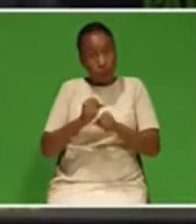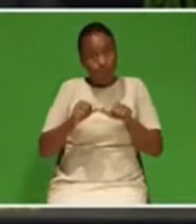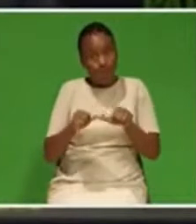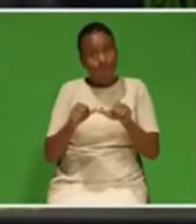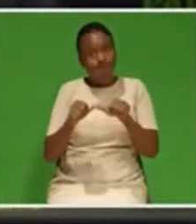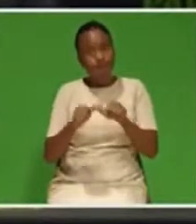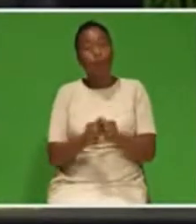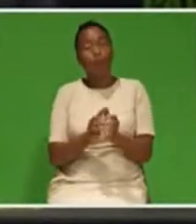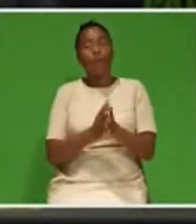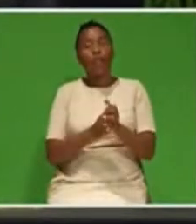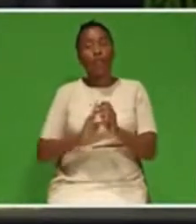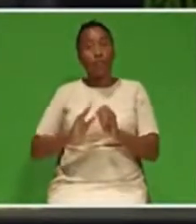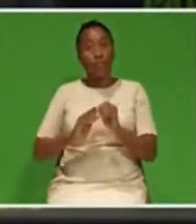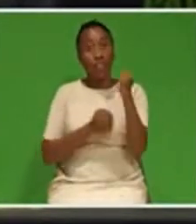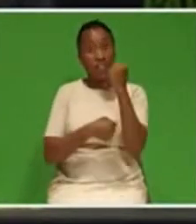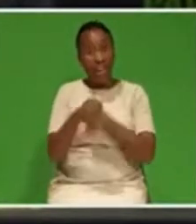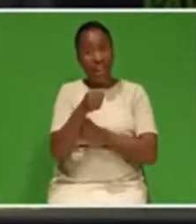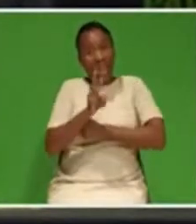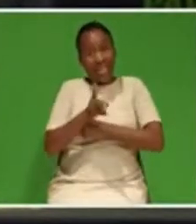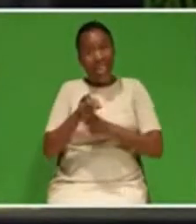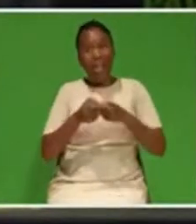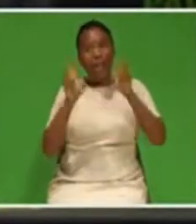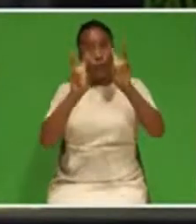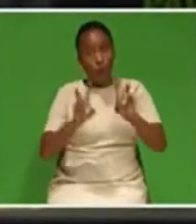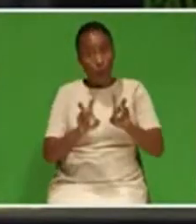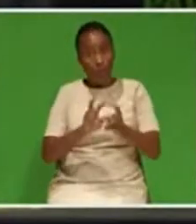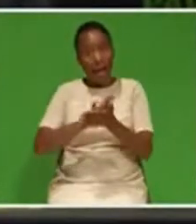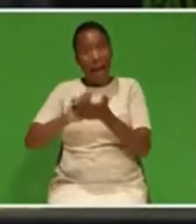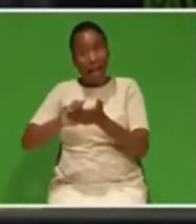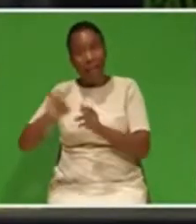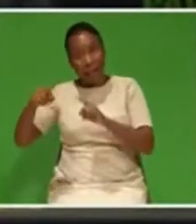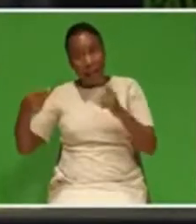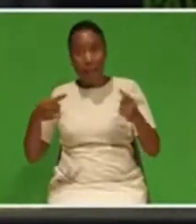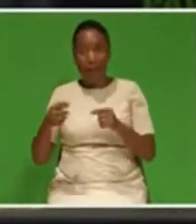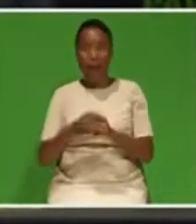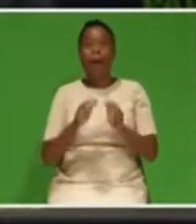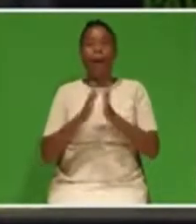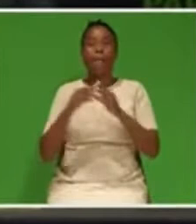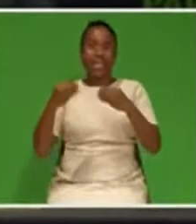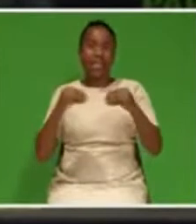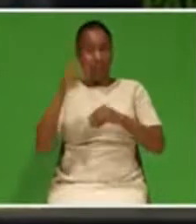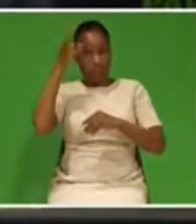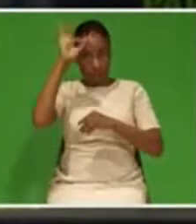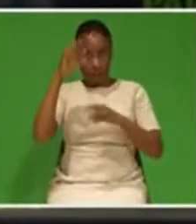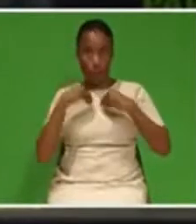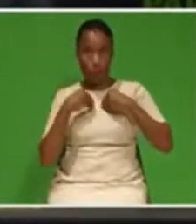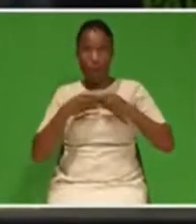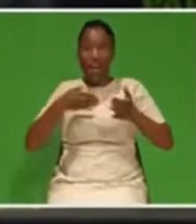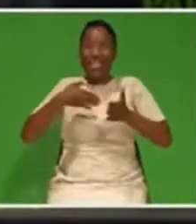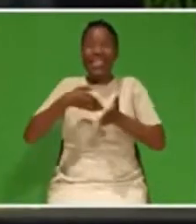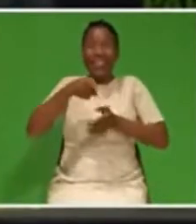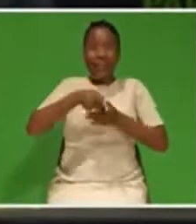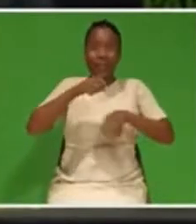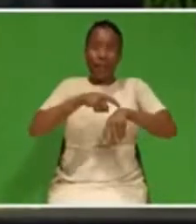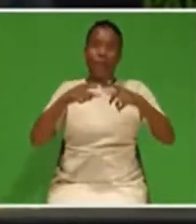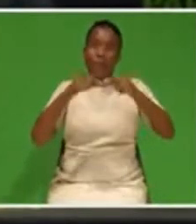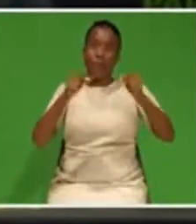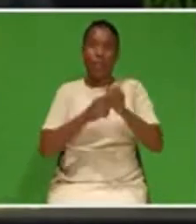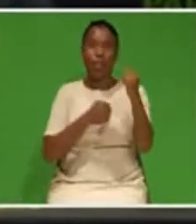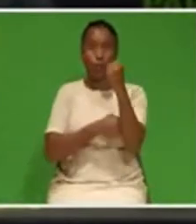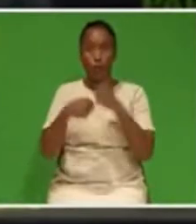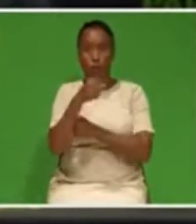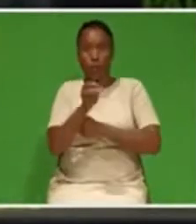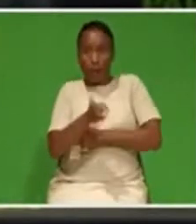ESCOM as well as other state-owned enterprises until then. With the focus that the minister of